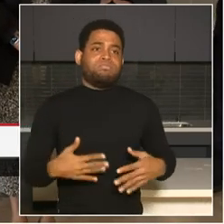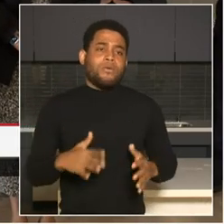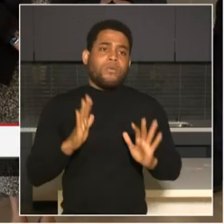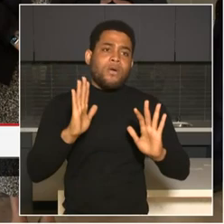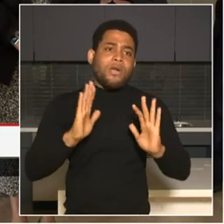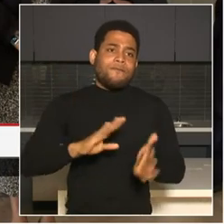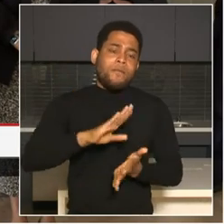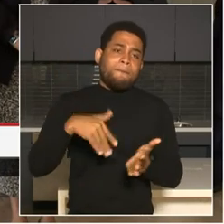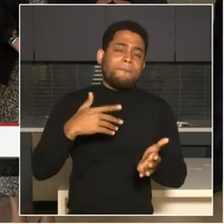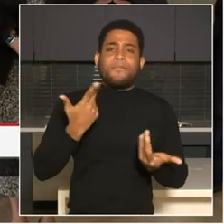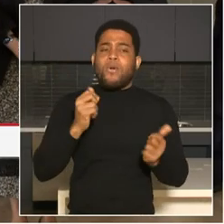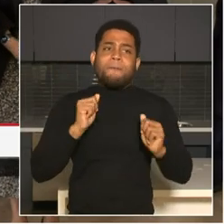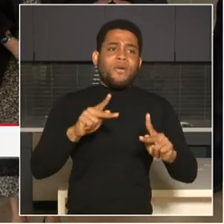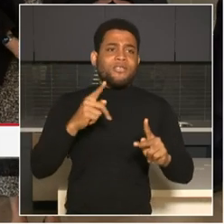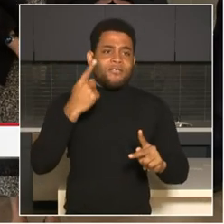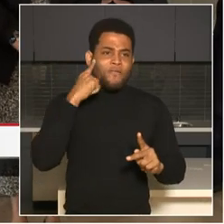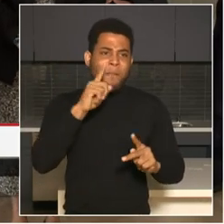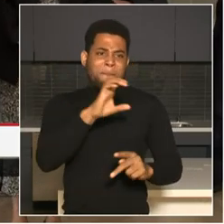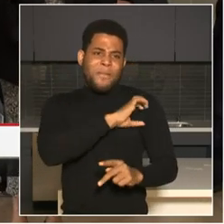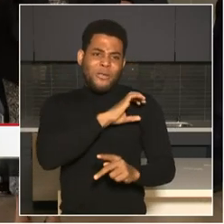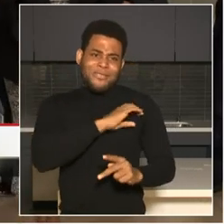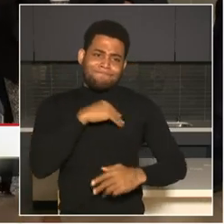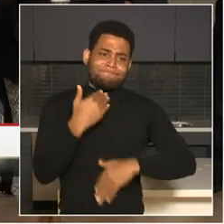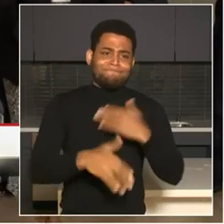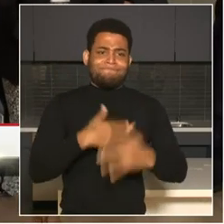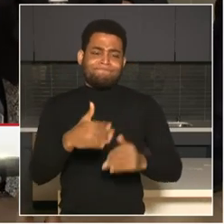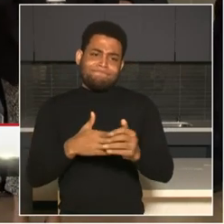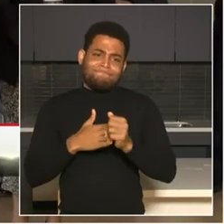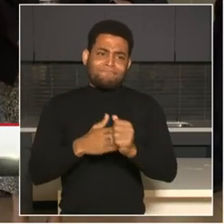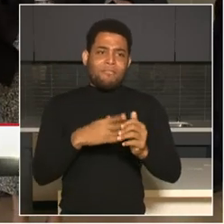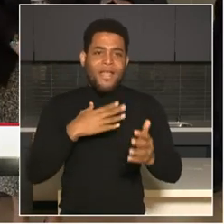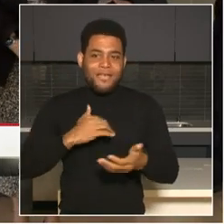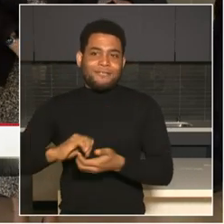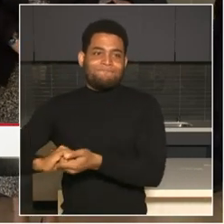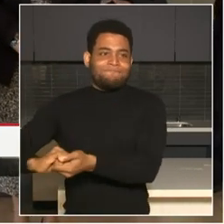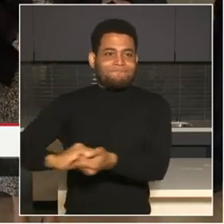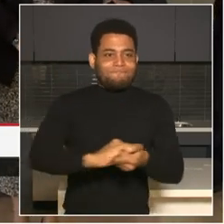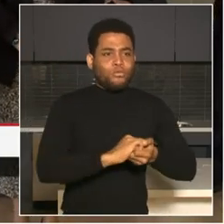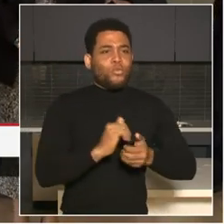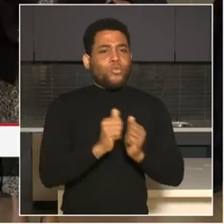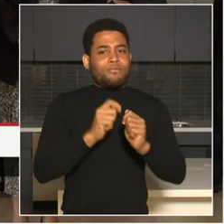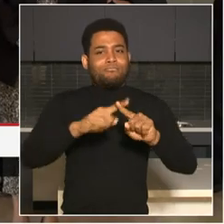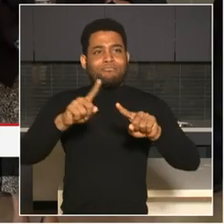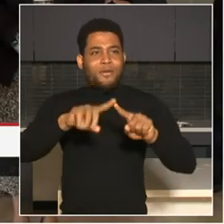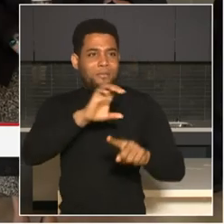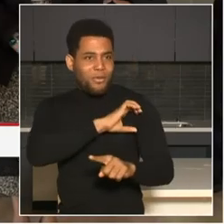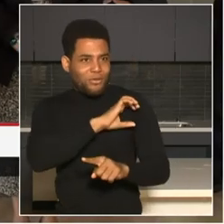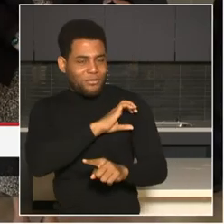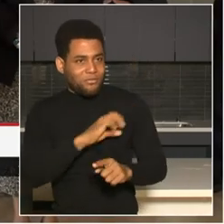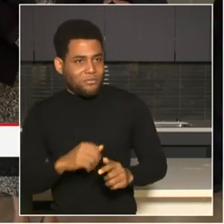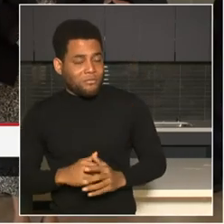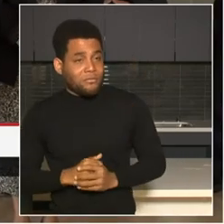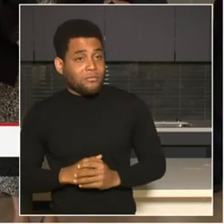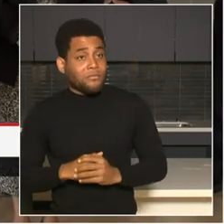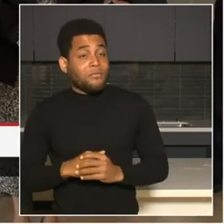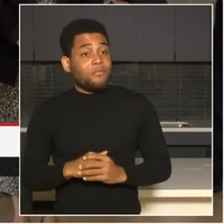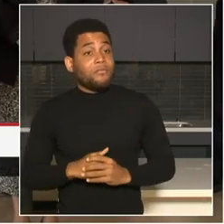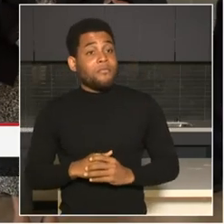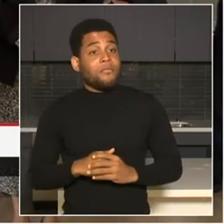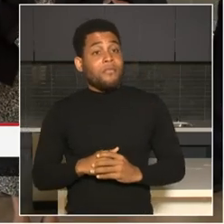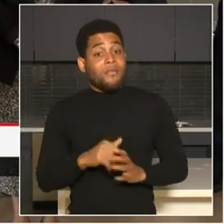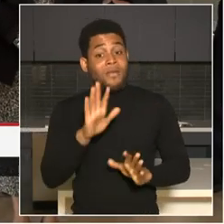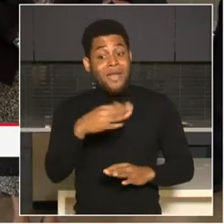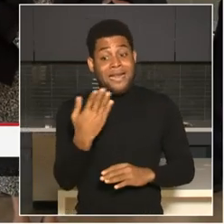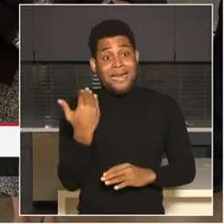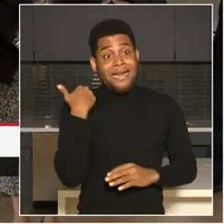police departments around the region. You heard me say earlier this week that I am confident that we will turn